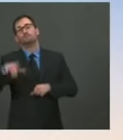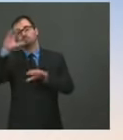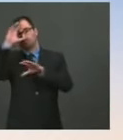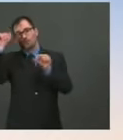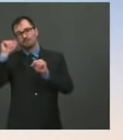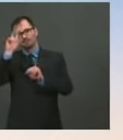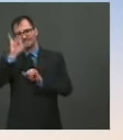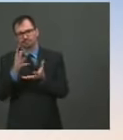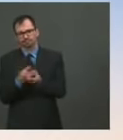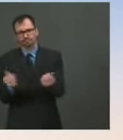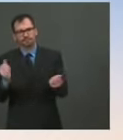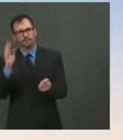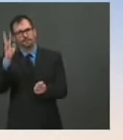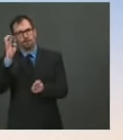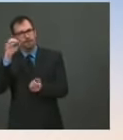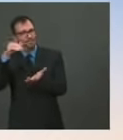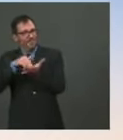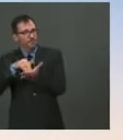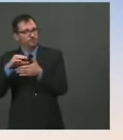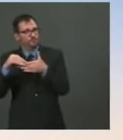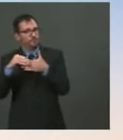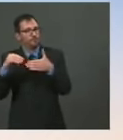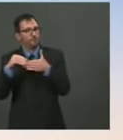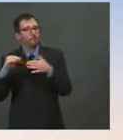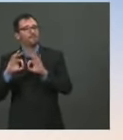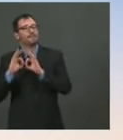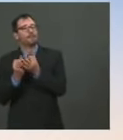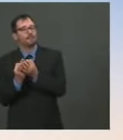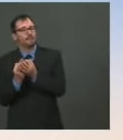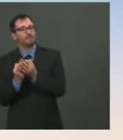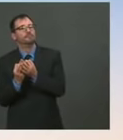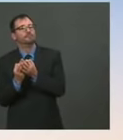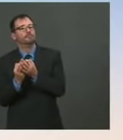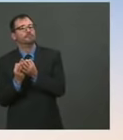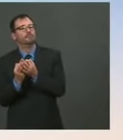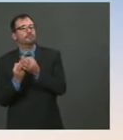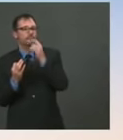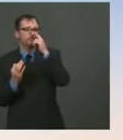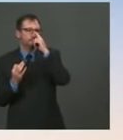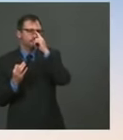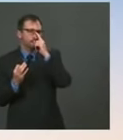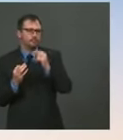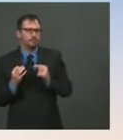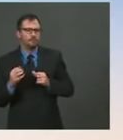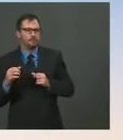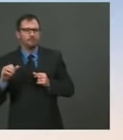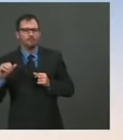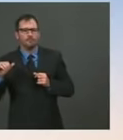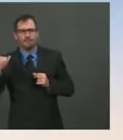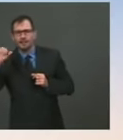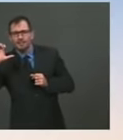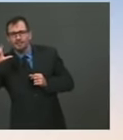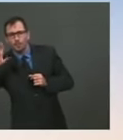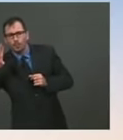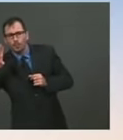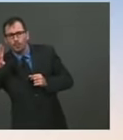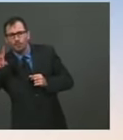says that it is. So, who is right? Ms. Are you talking about the question you asked him yesterday? The Yes. Ms. So,